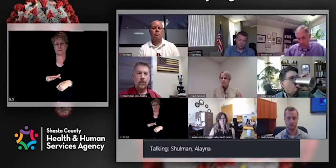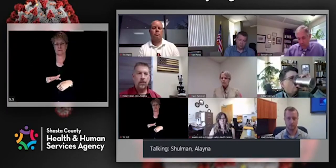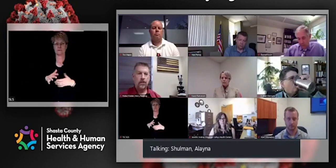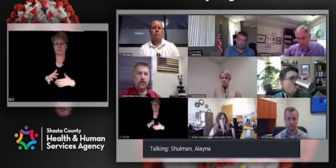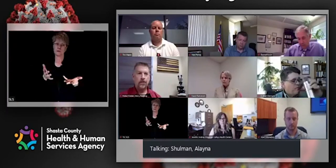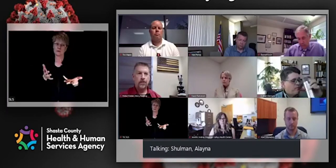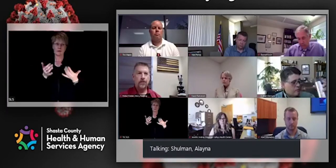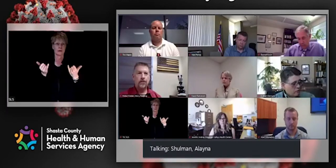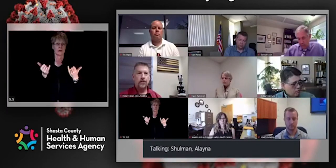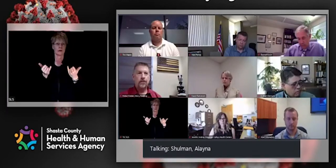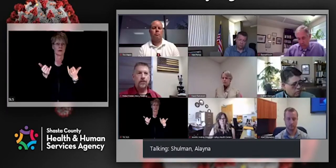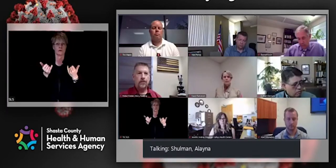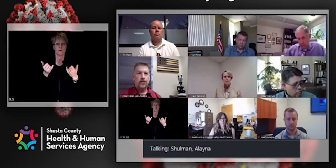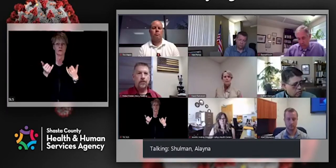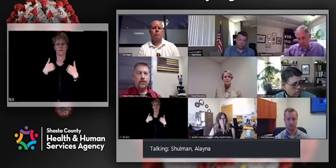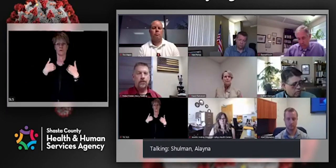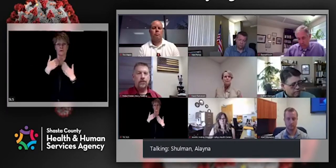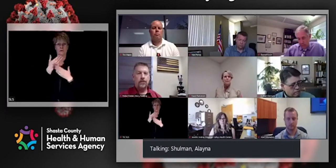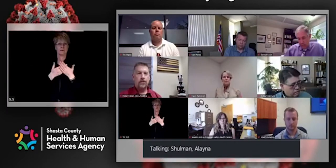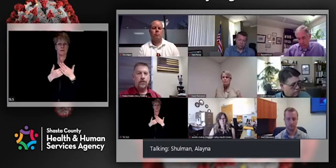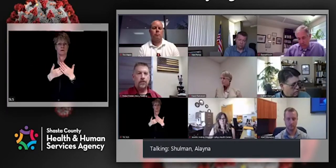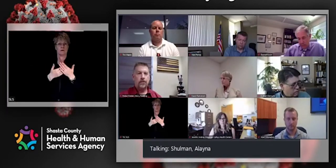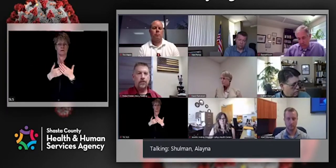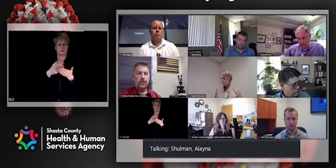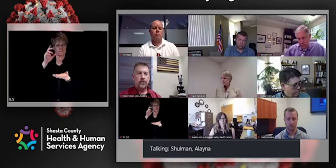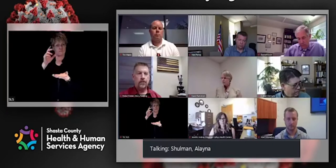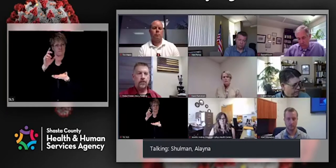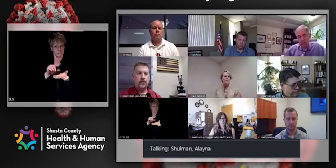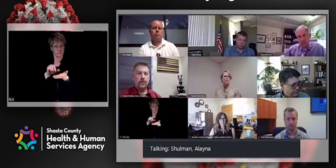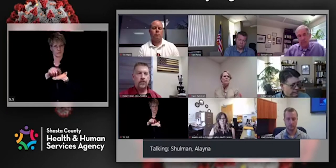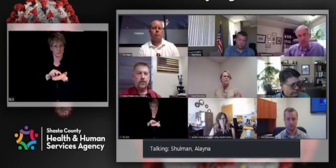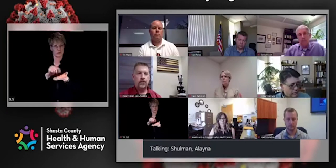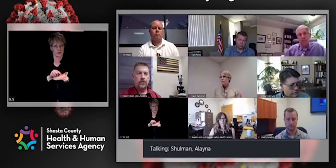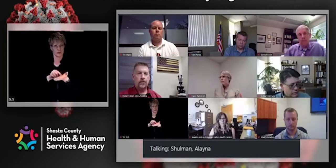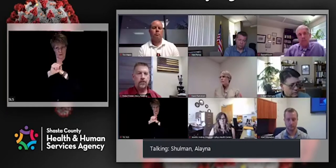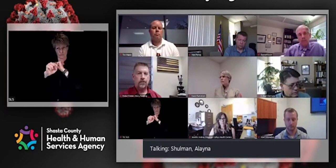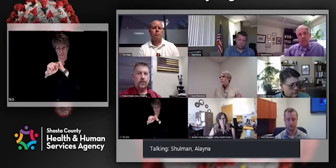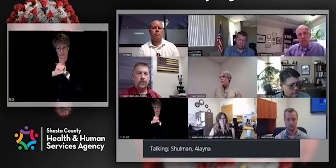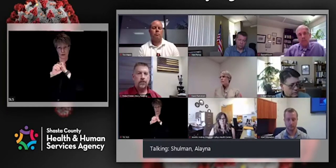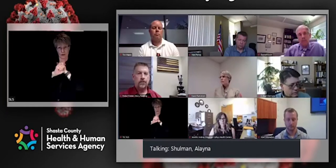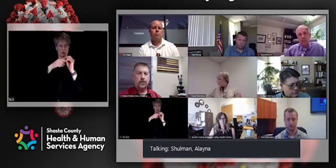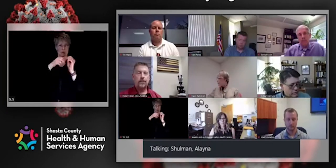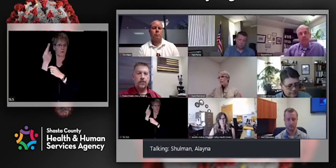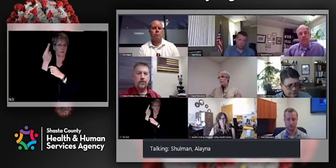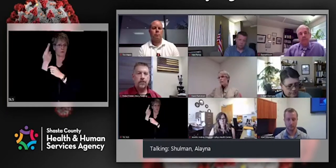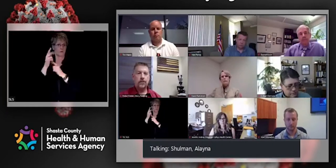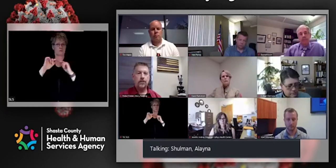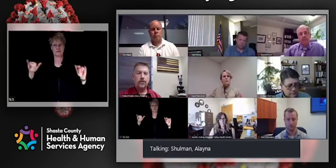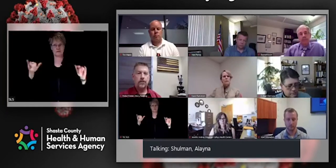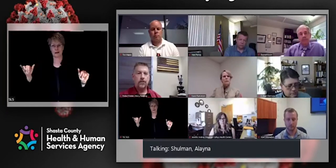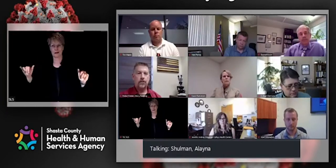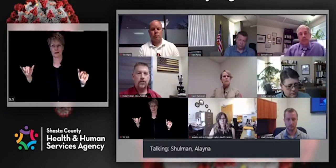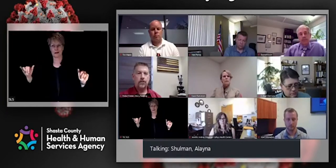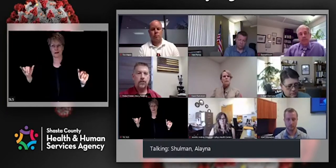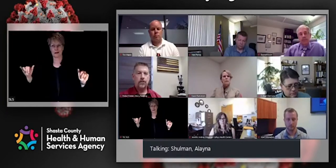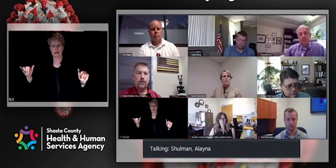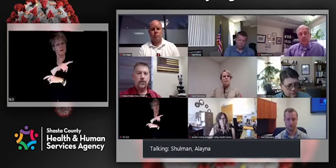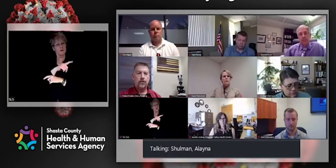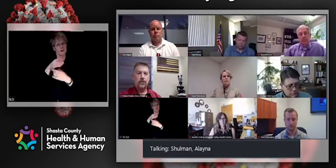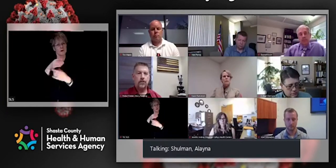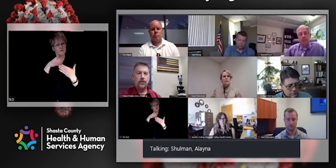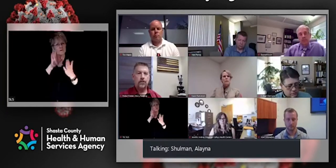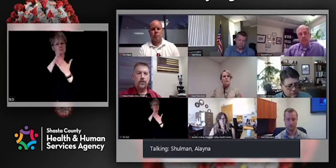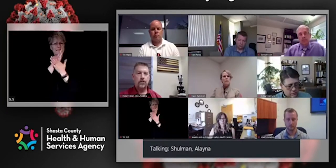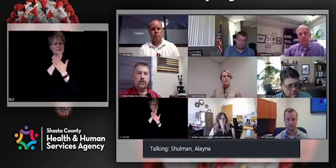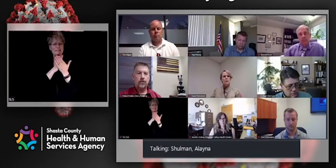and the other events. And I know you guys did address the protests at some of these briefings, but it wasn't quite as much